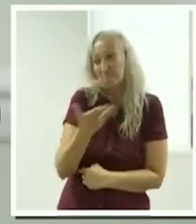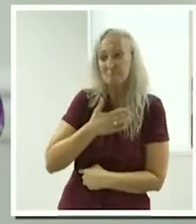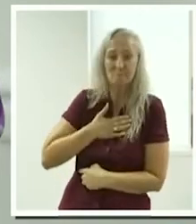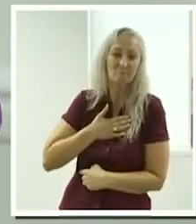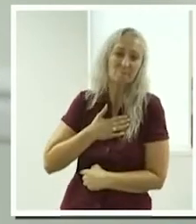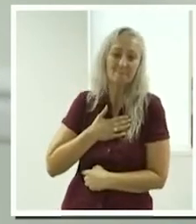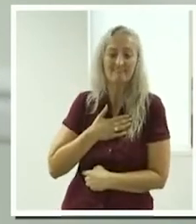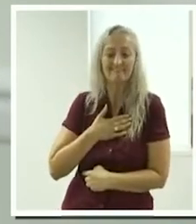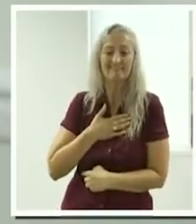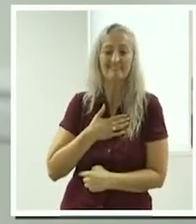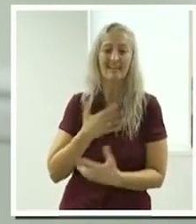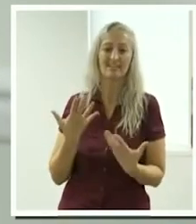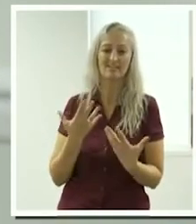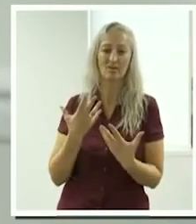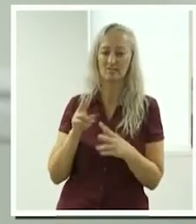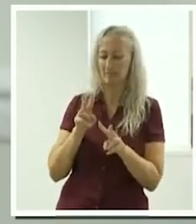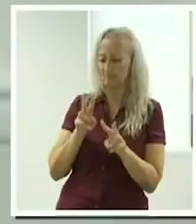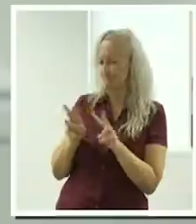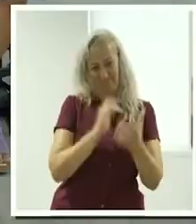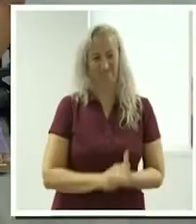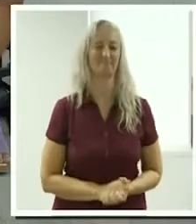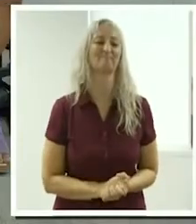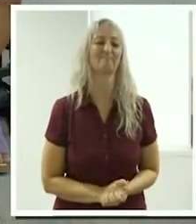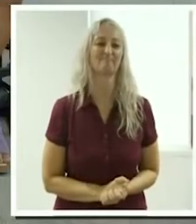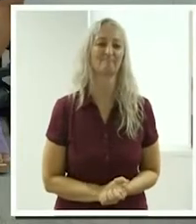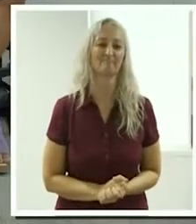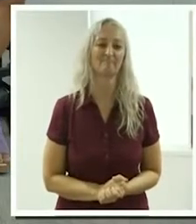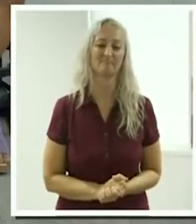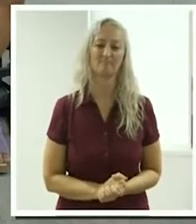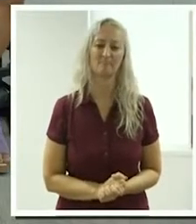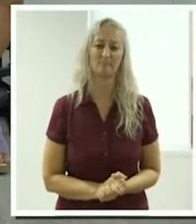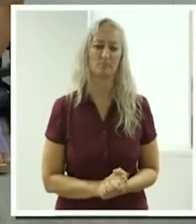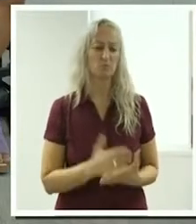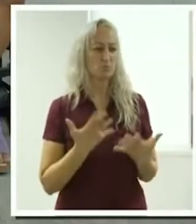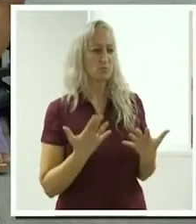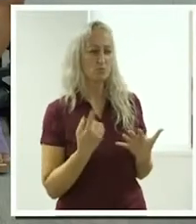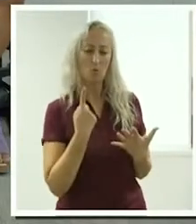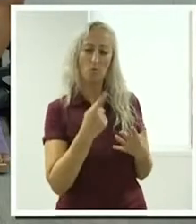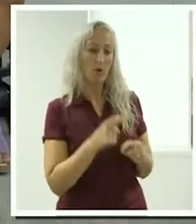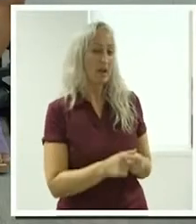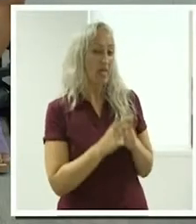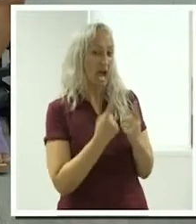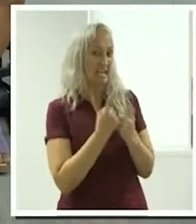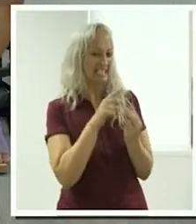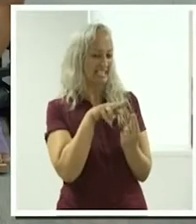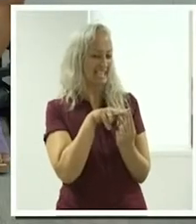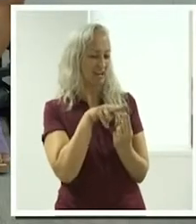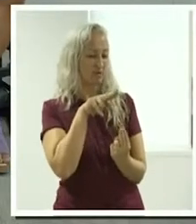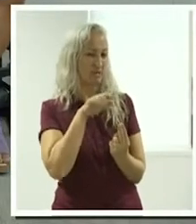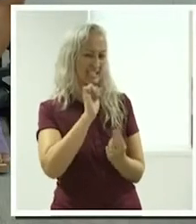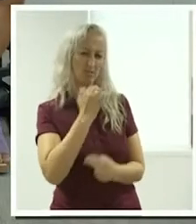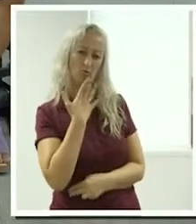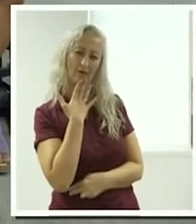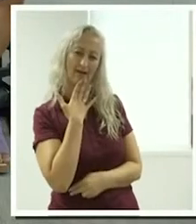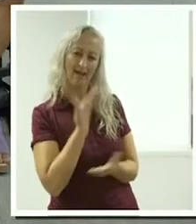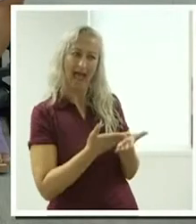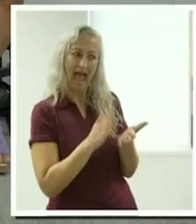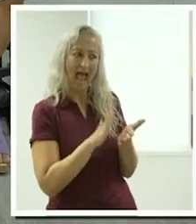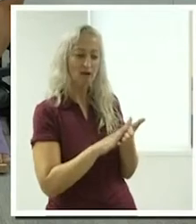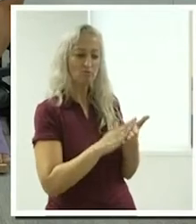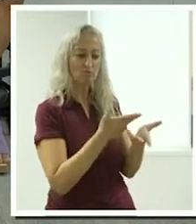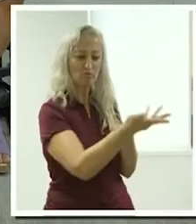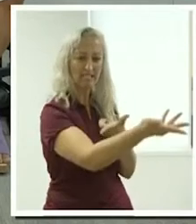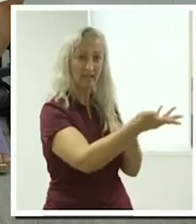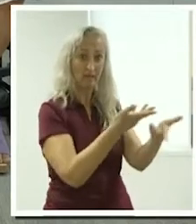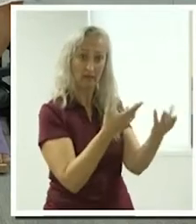But you've just got to gauge the market. One of the most difficult things is putting up your rates, isn't it? So, how do you have that discussion?